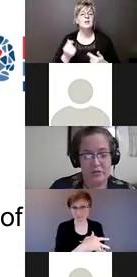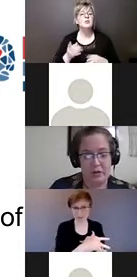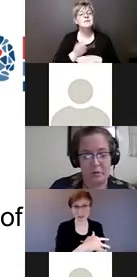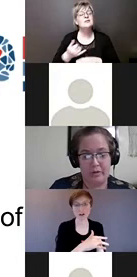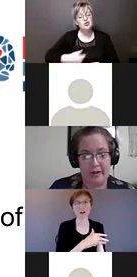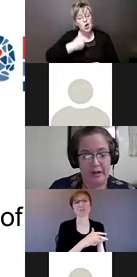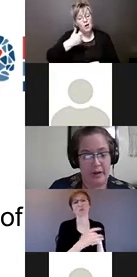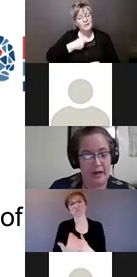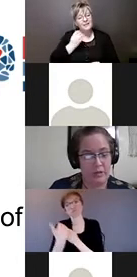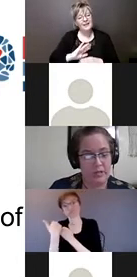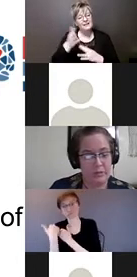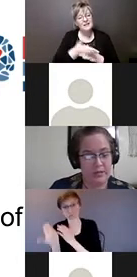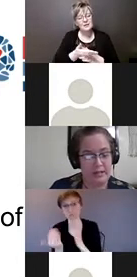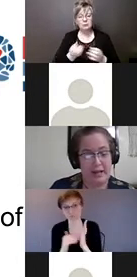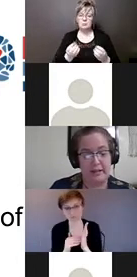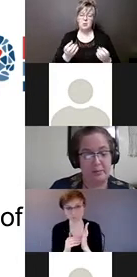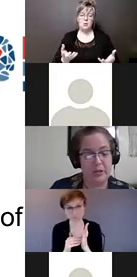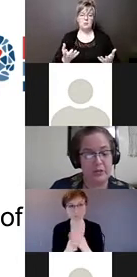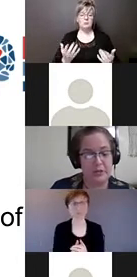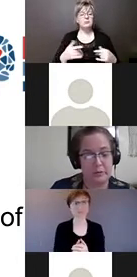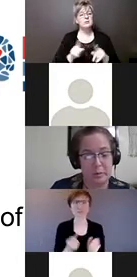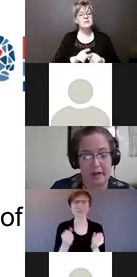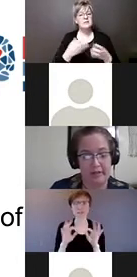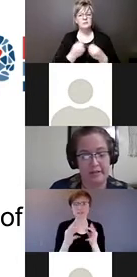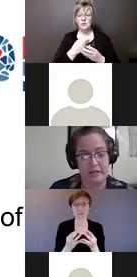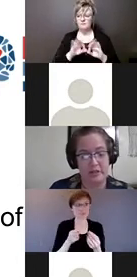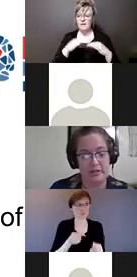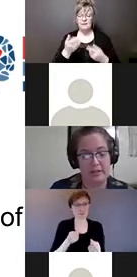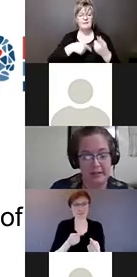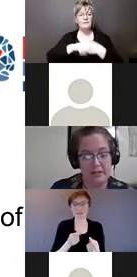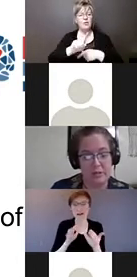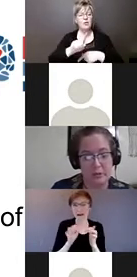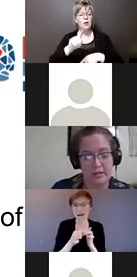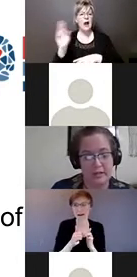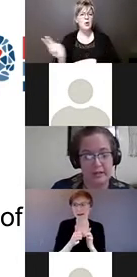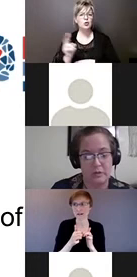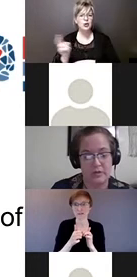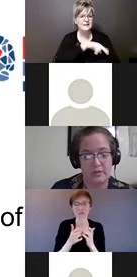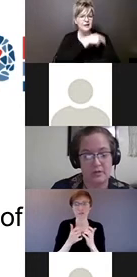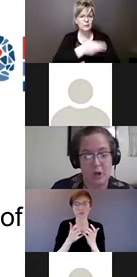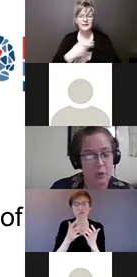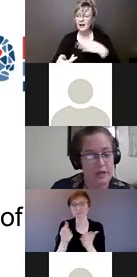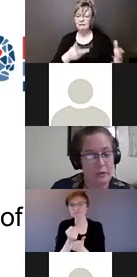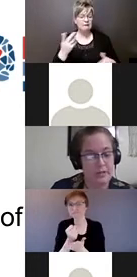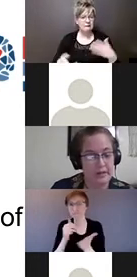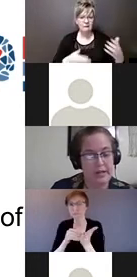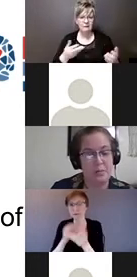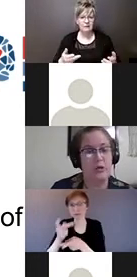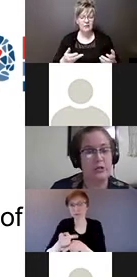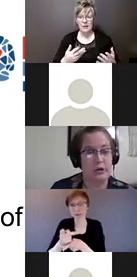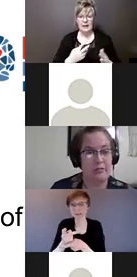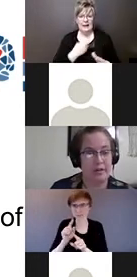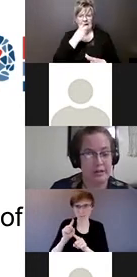families struggled with finding out how to present at the emergency room with health conditions connected to their diagnosis without risking